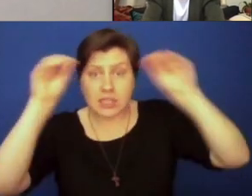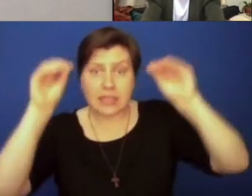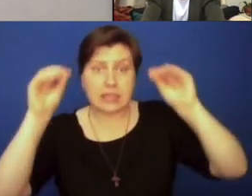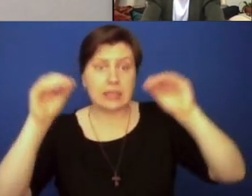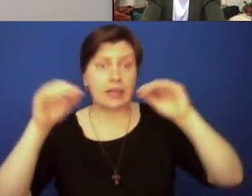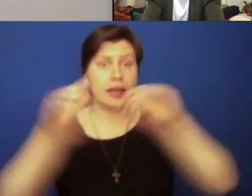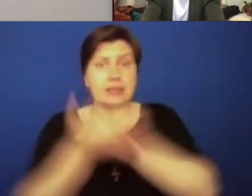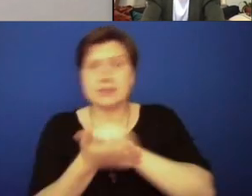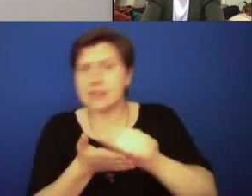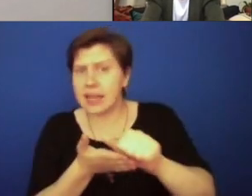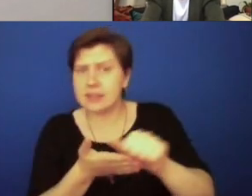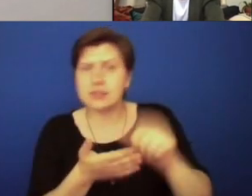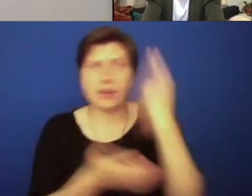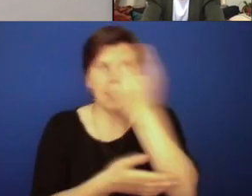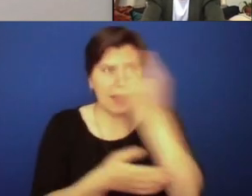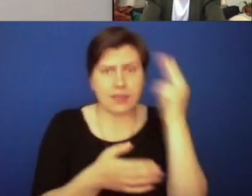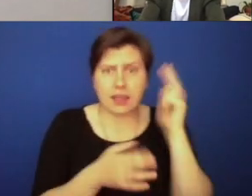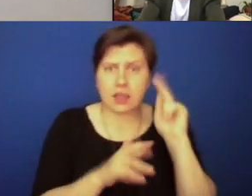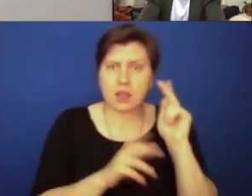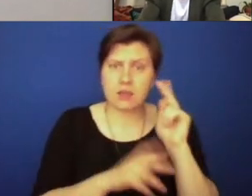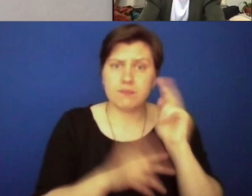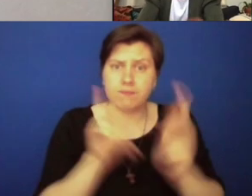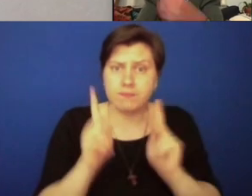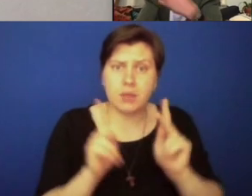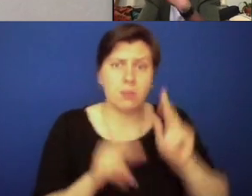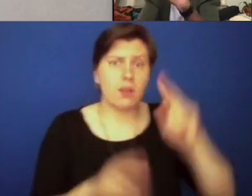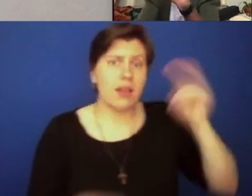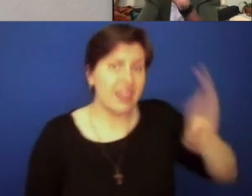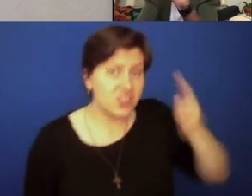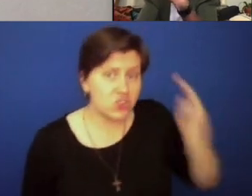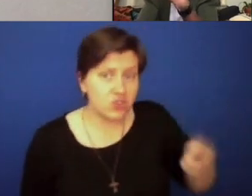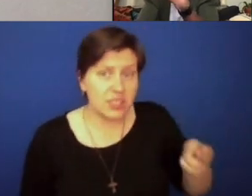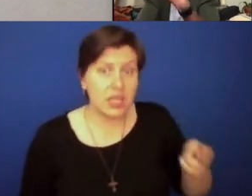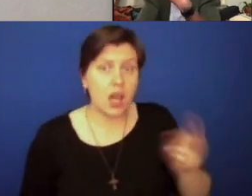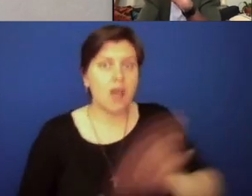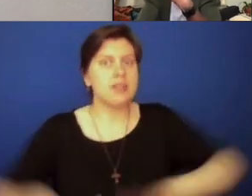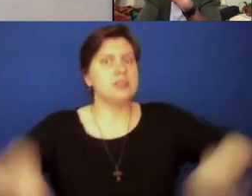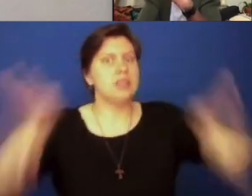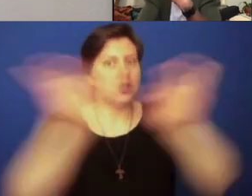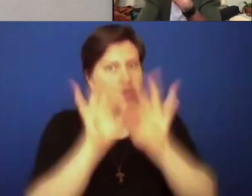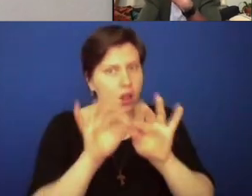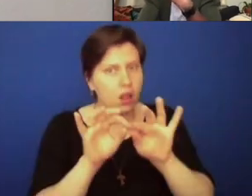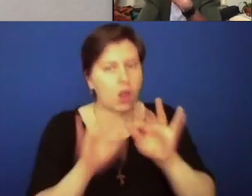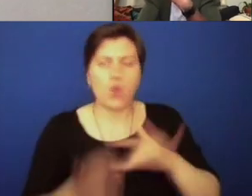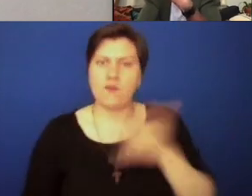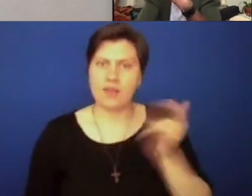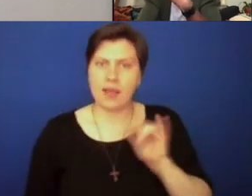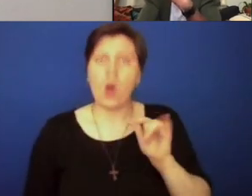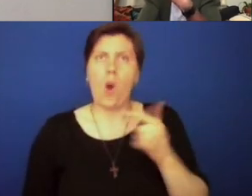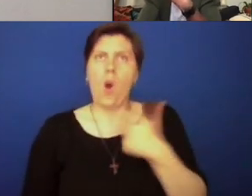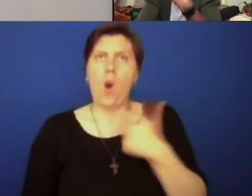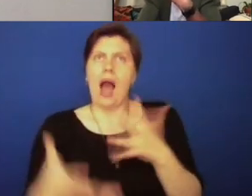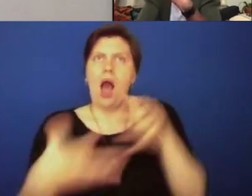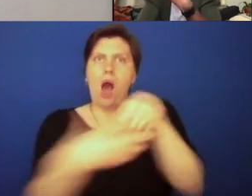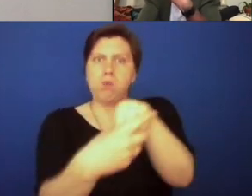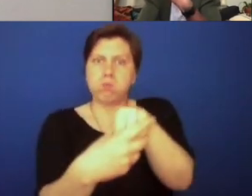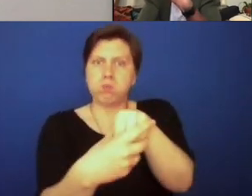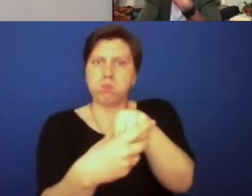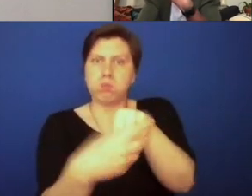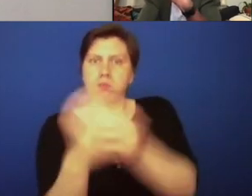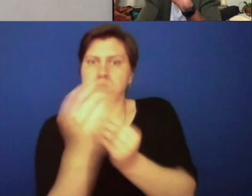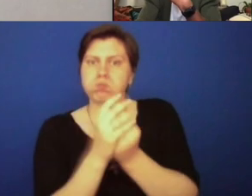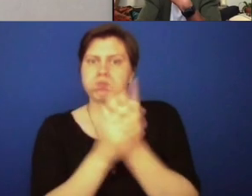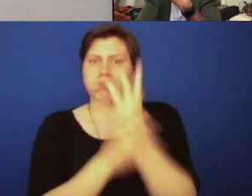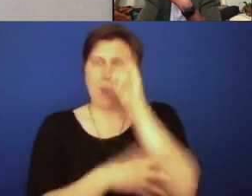about saints, educating about Catholic figures, Black Catholic history is essential so that you feel like you have a part in your